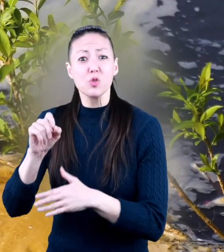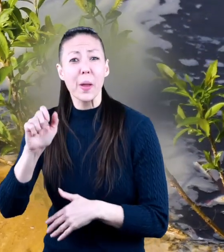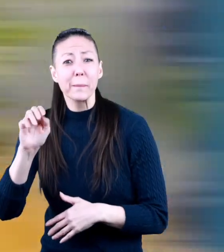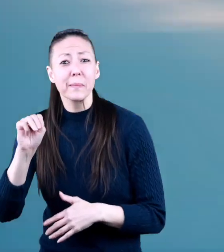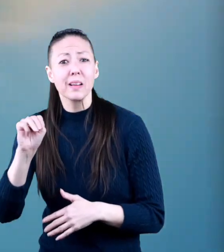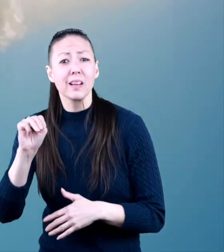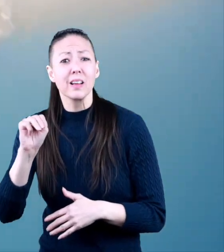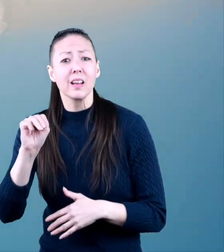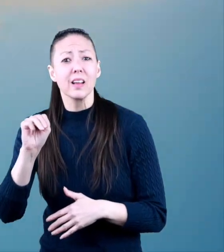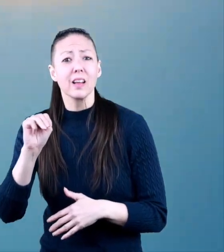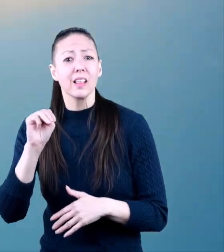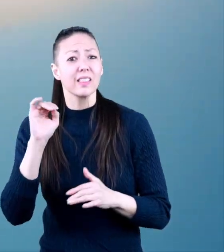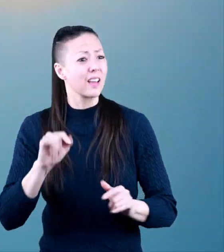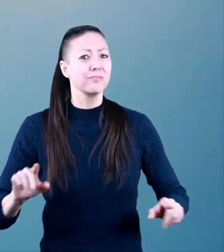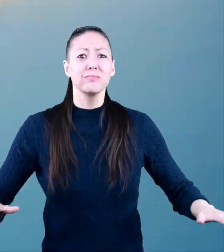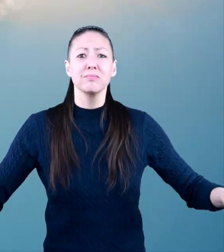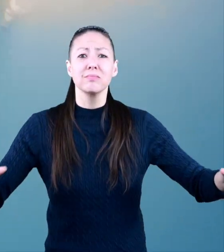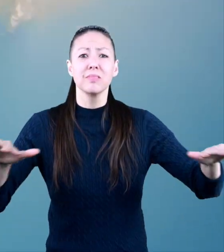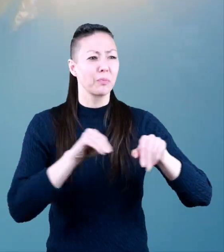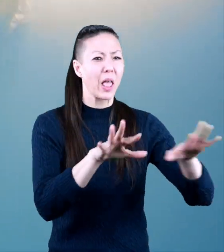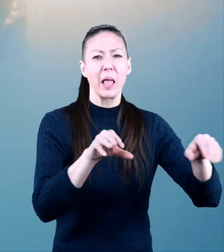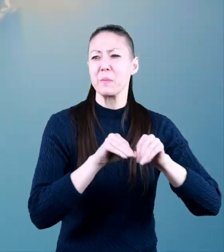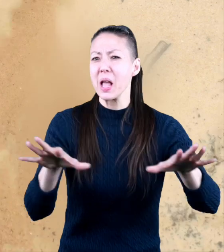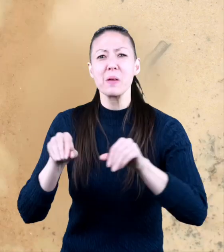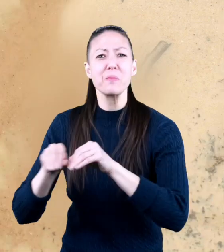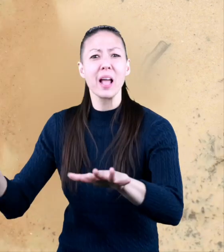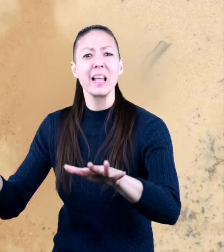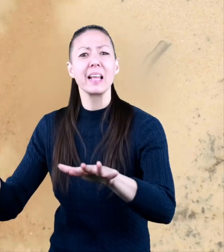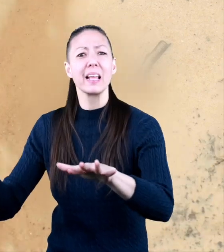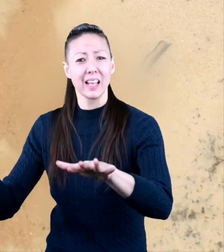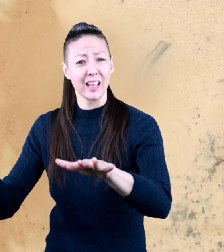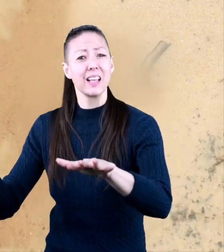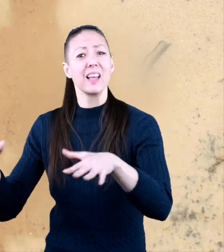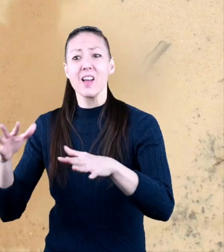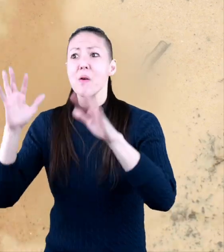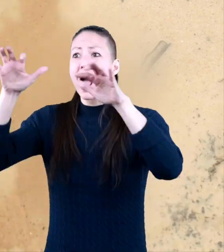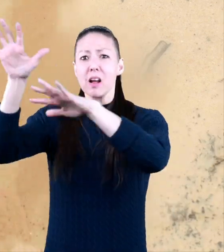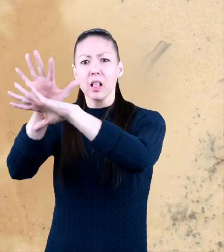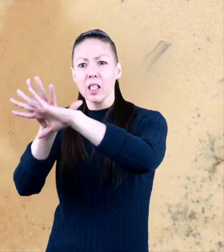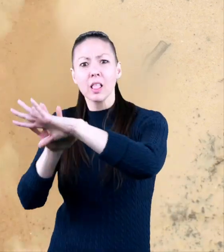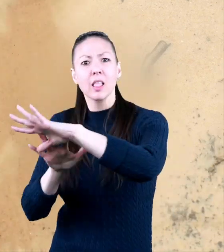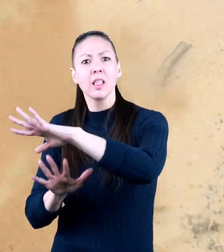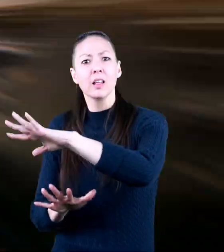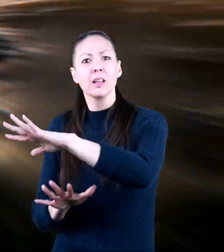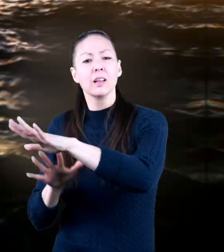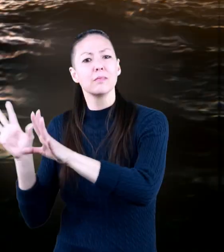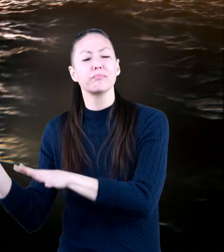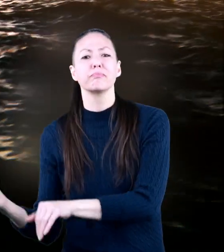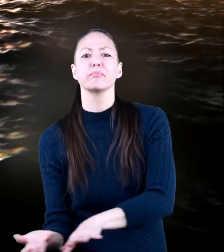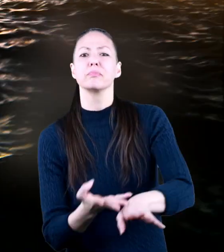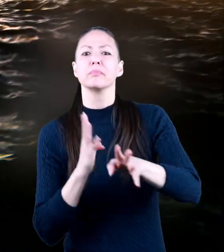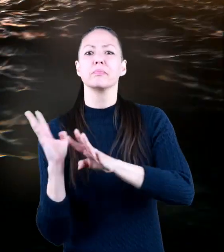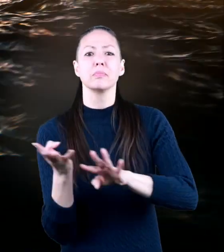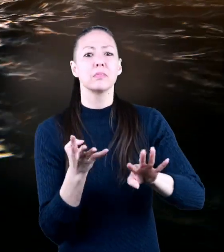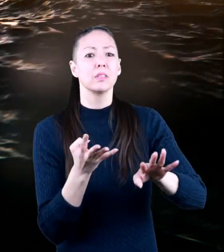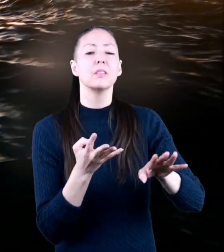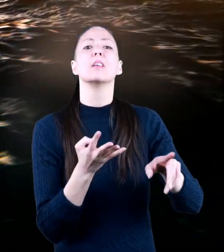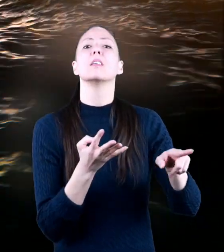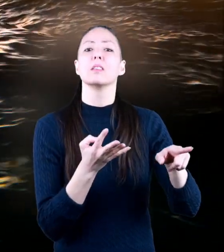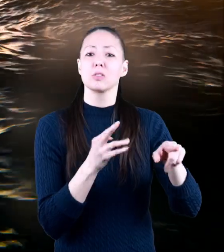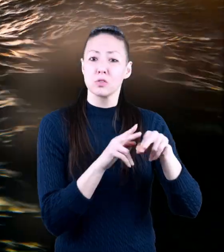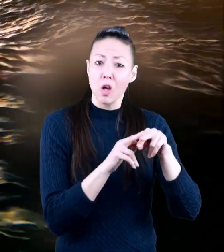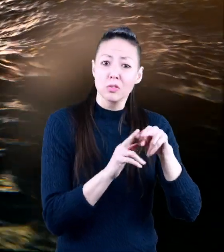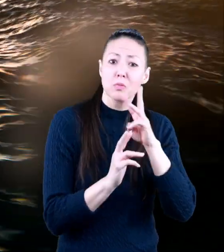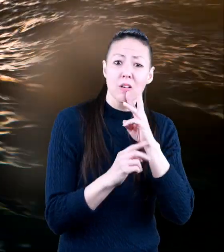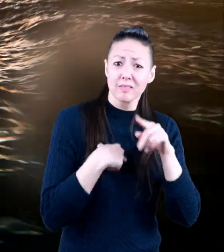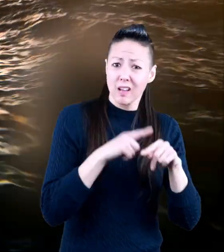either entering the water directly or after seeping into the ground and even though we can't